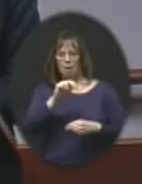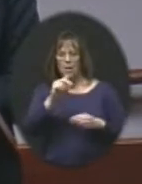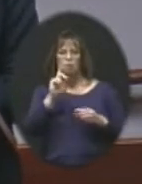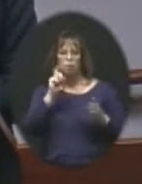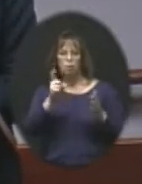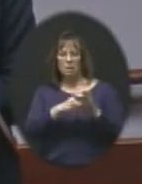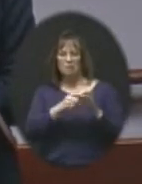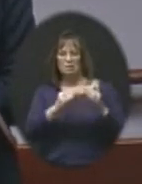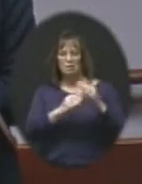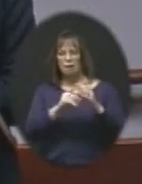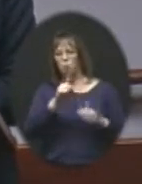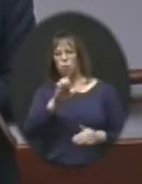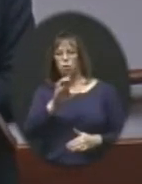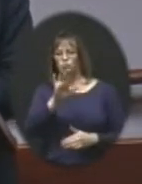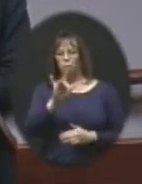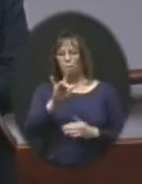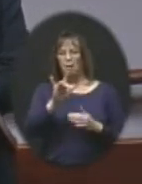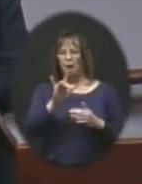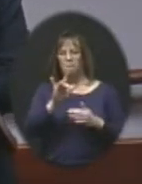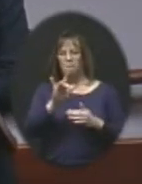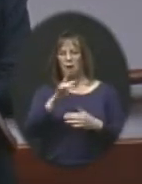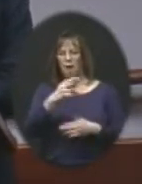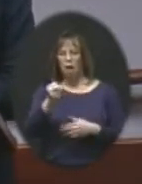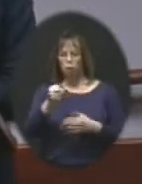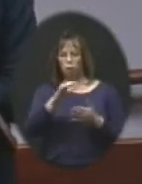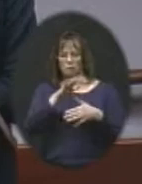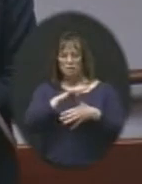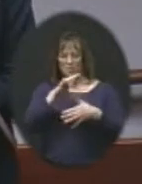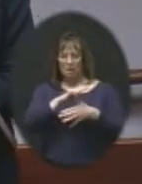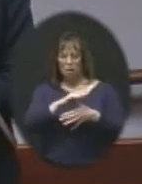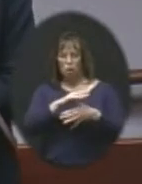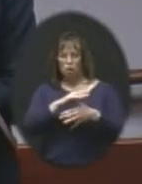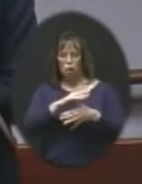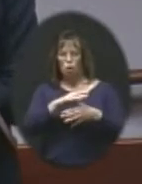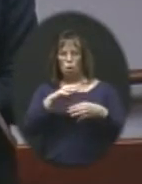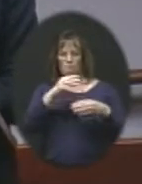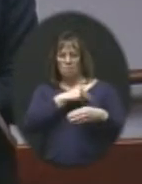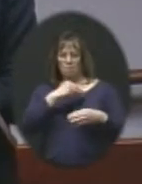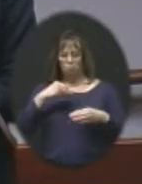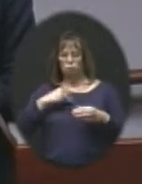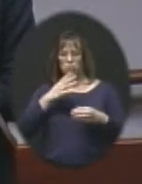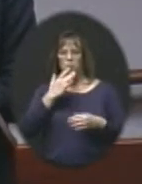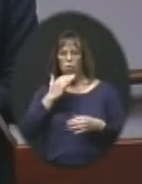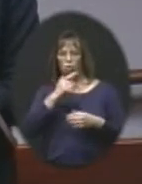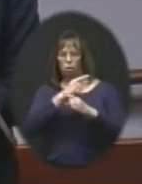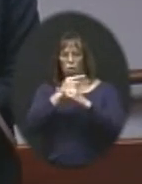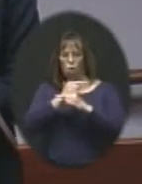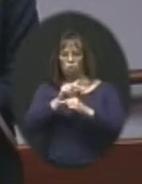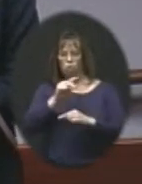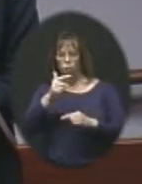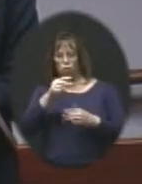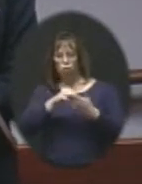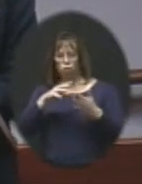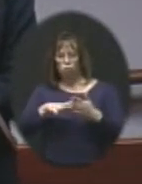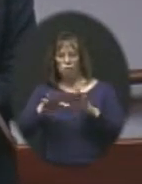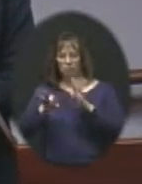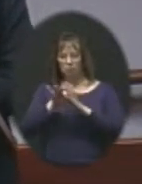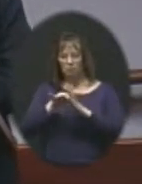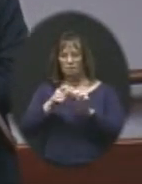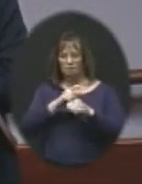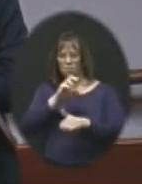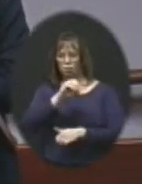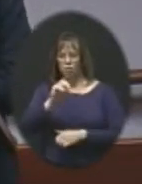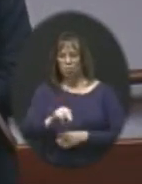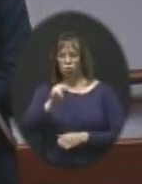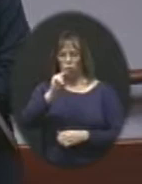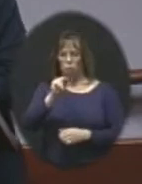top 125 high school senior marching musicians and color guard members from across the country. She is the third student in a row to be selected from Olathe North